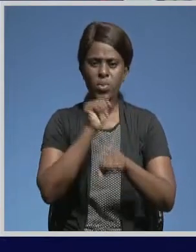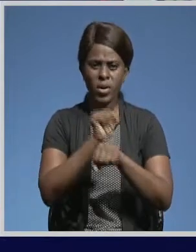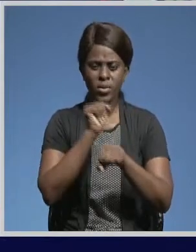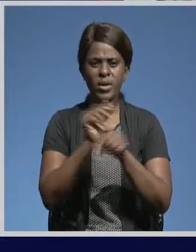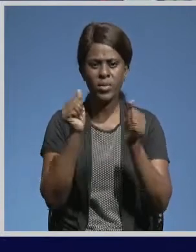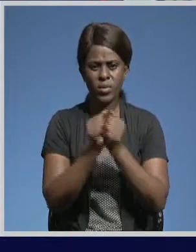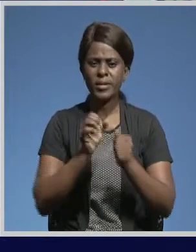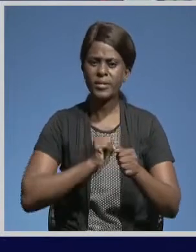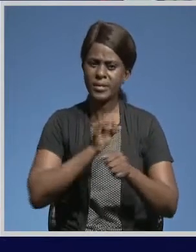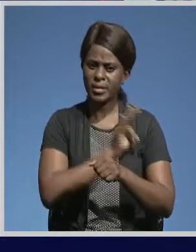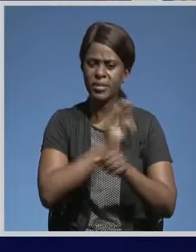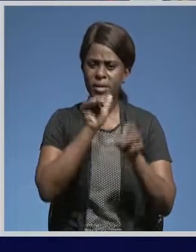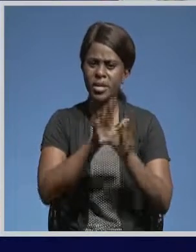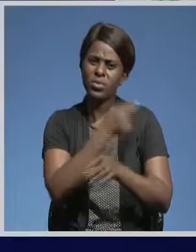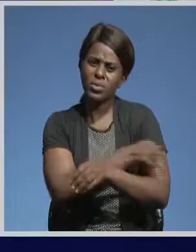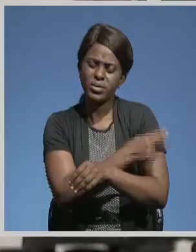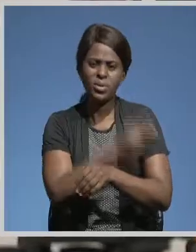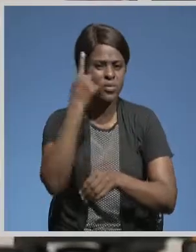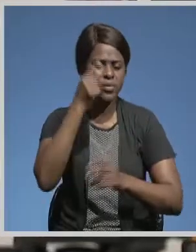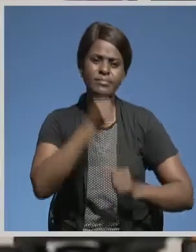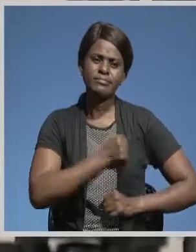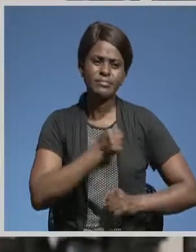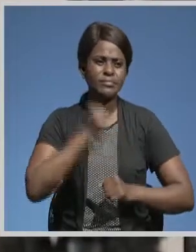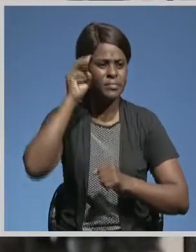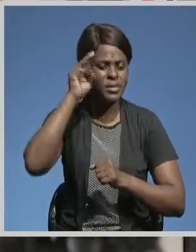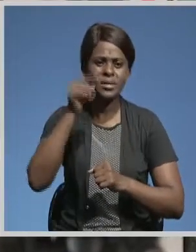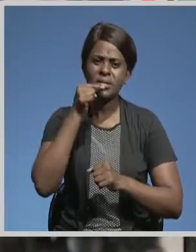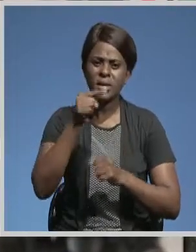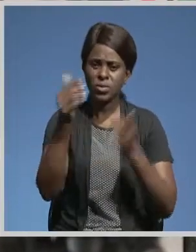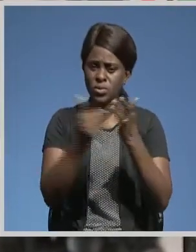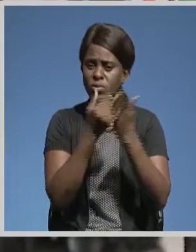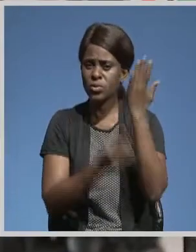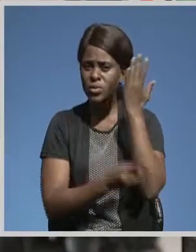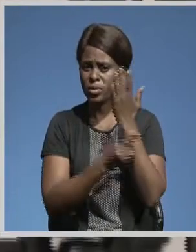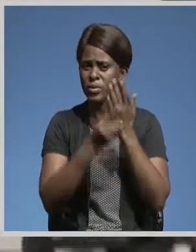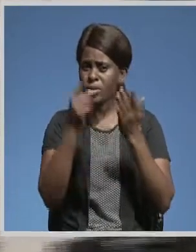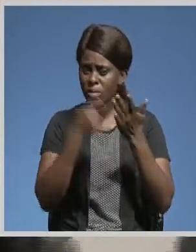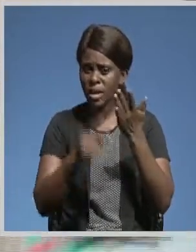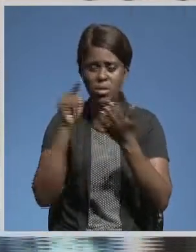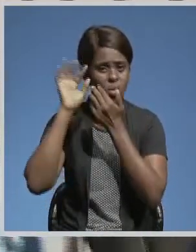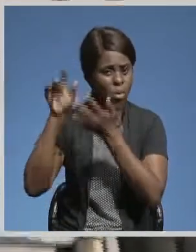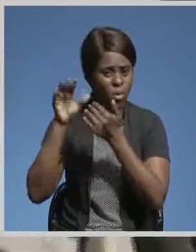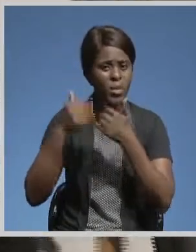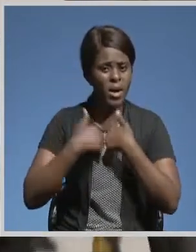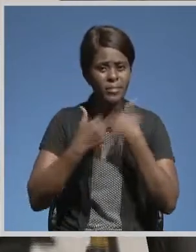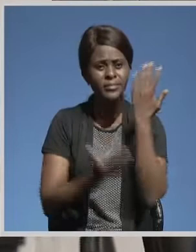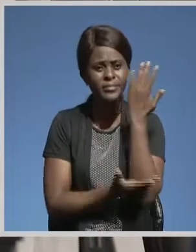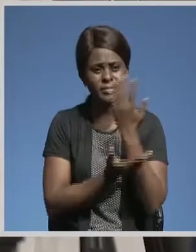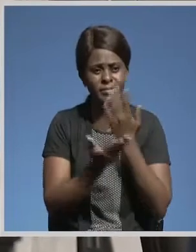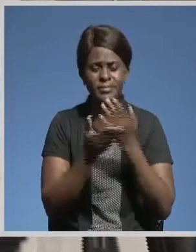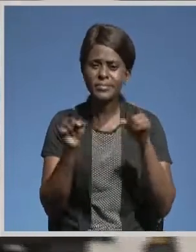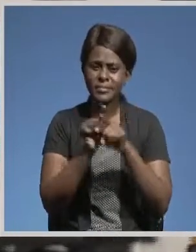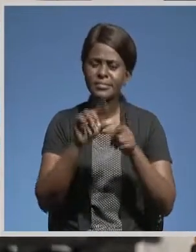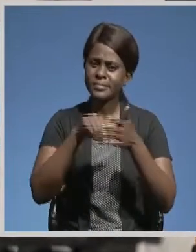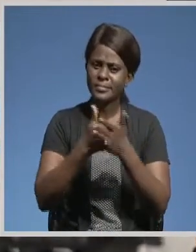existing staff at the hospital. The minister adds that the new development brings a hope to improved clinical management through the